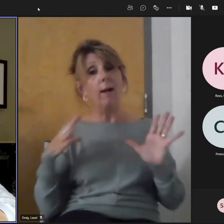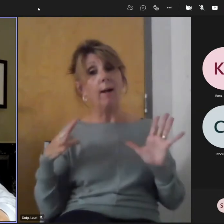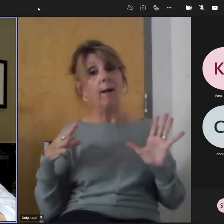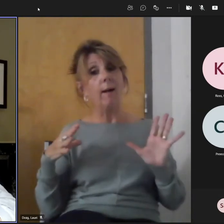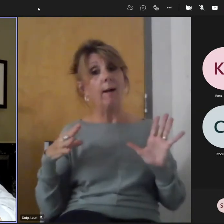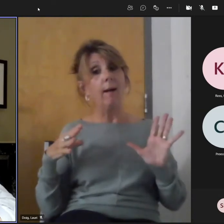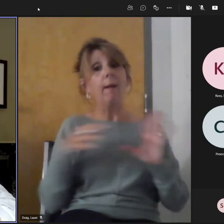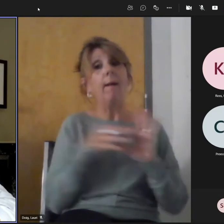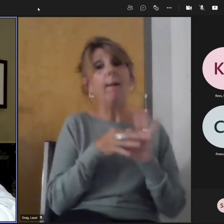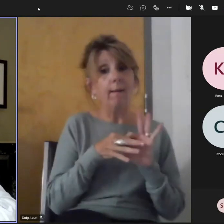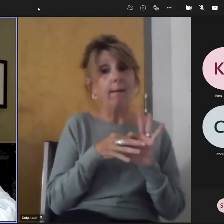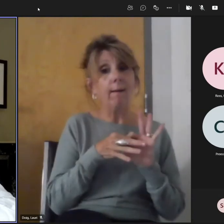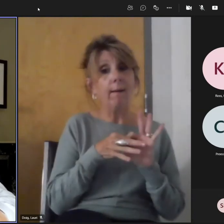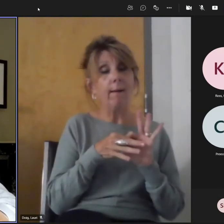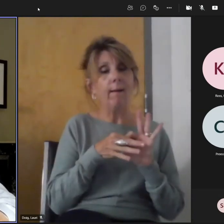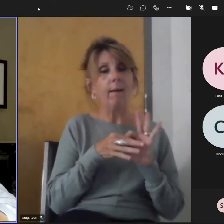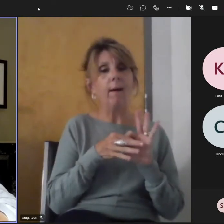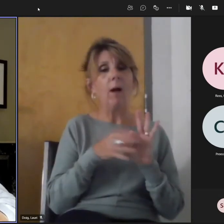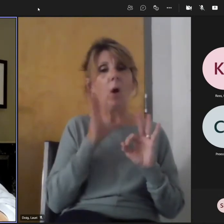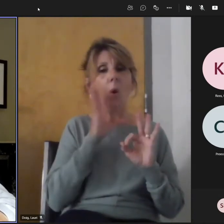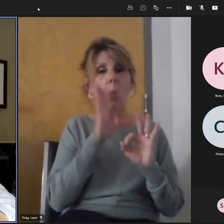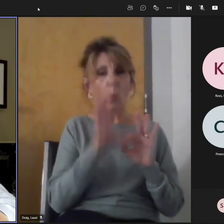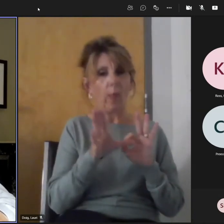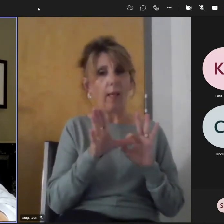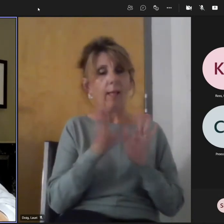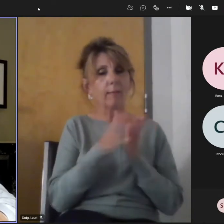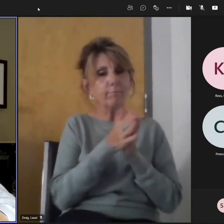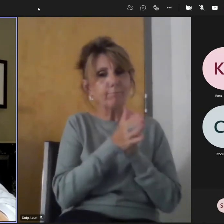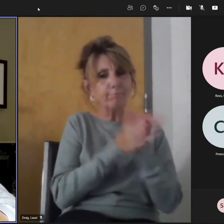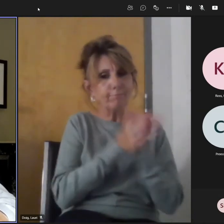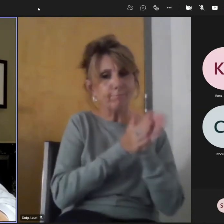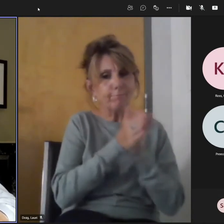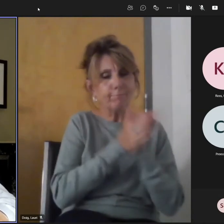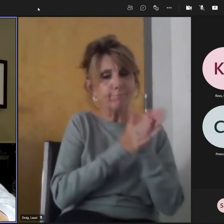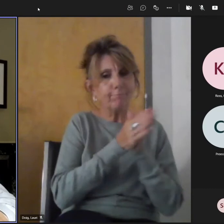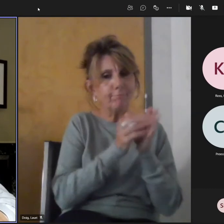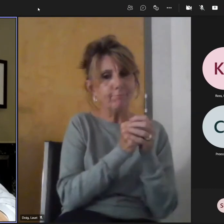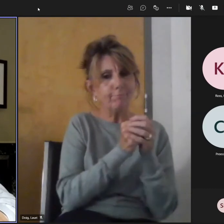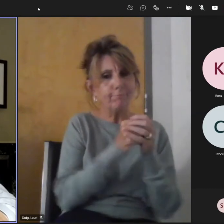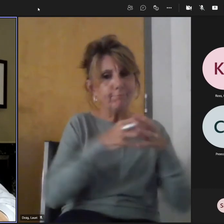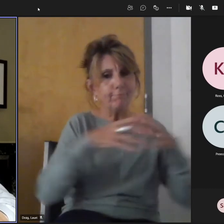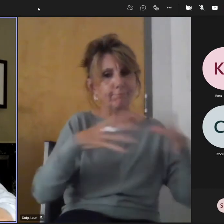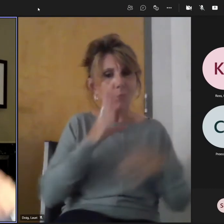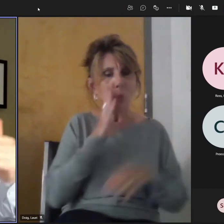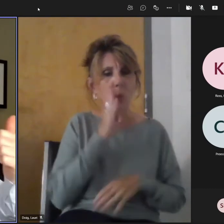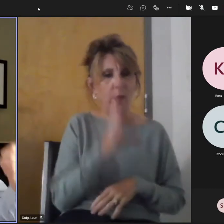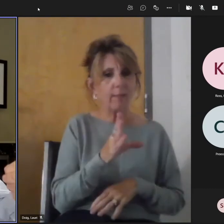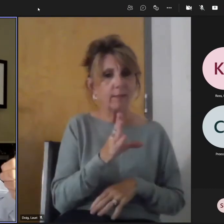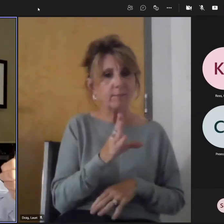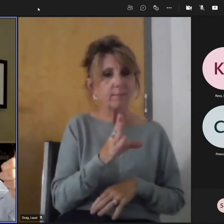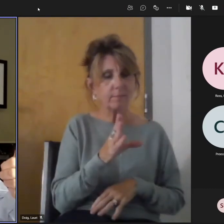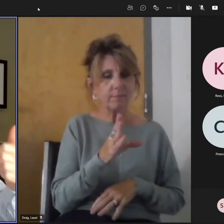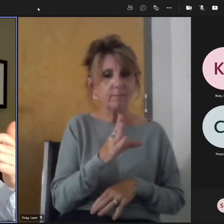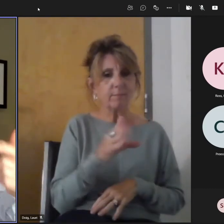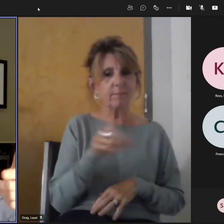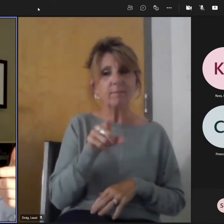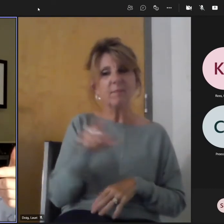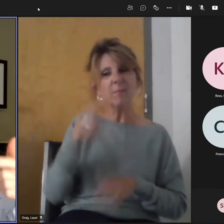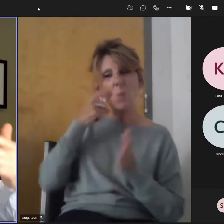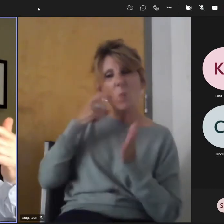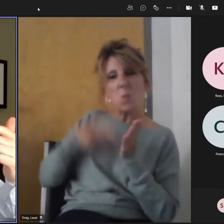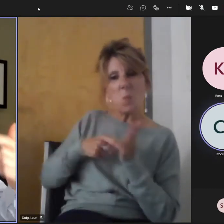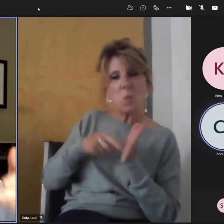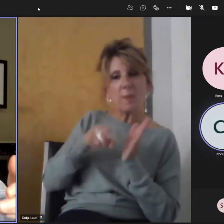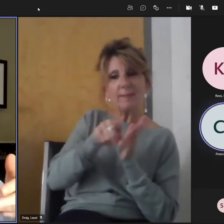scale into something that they've never experienced before, we have seen time in the game that their peers, their